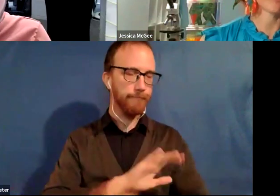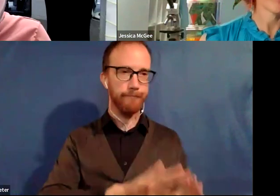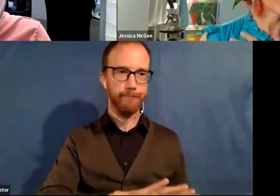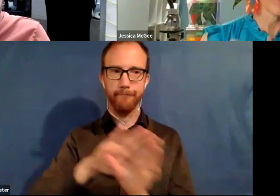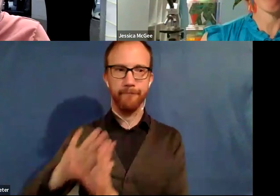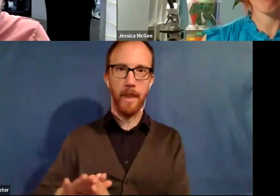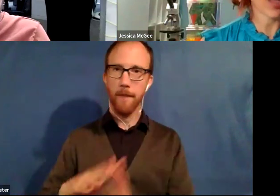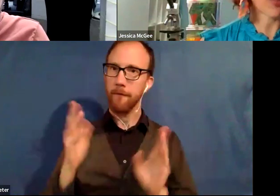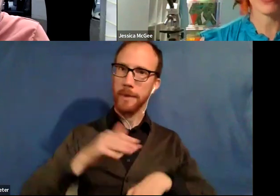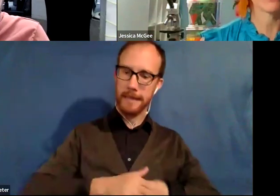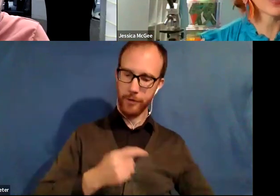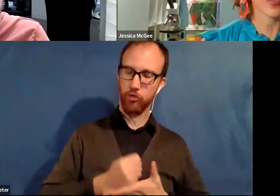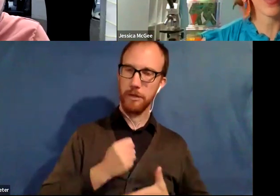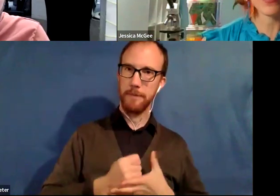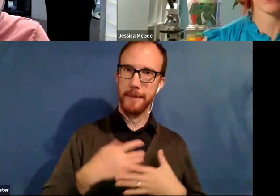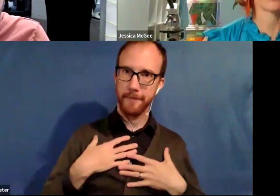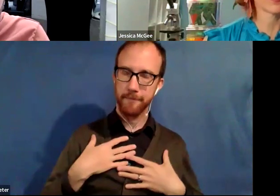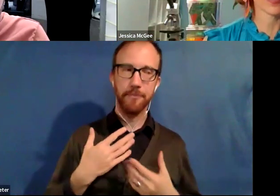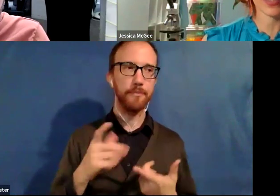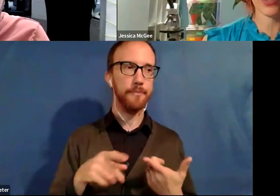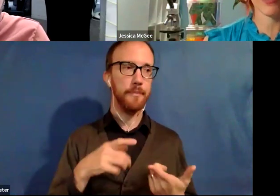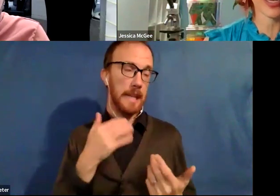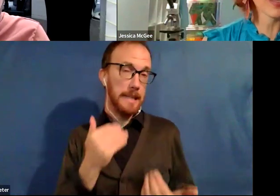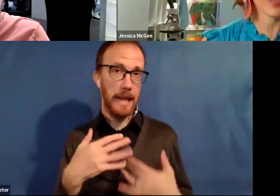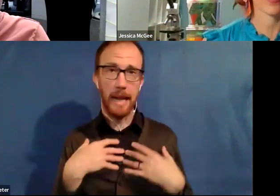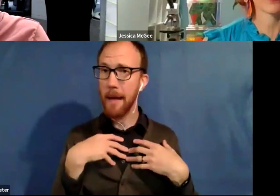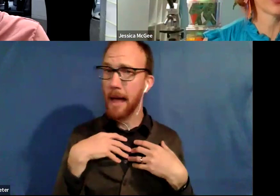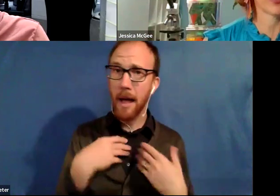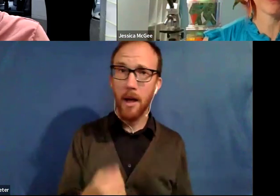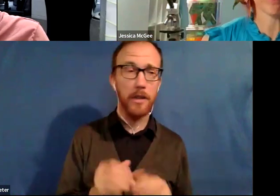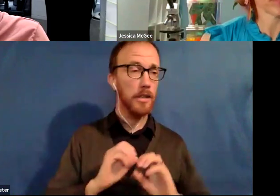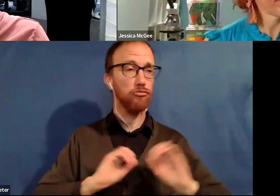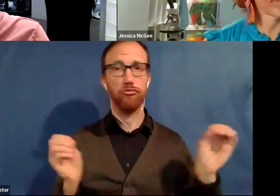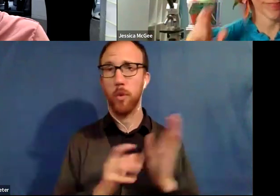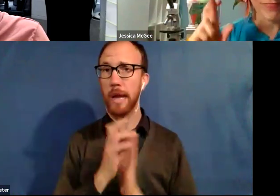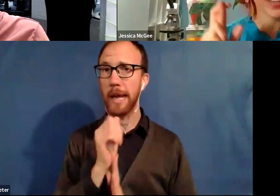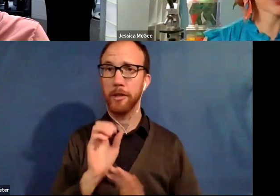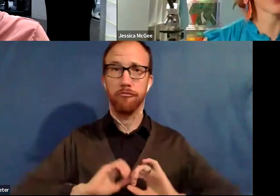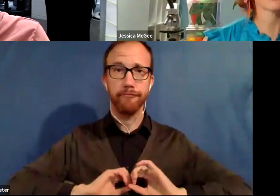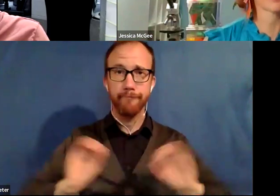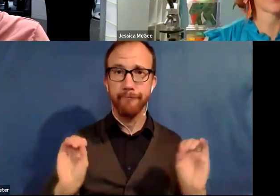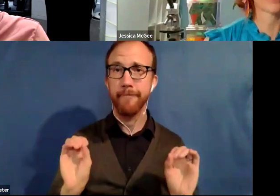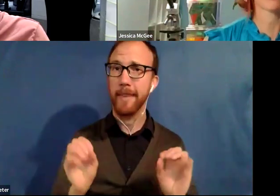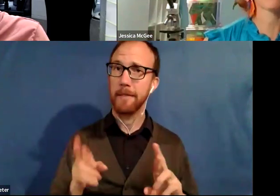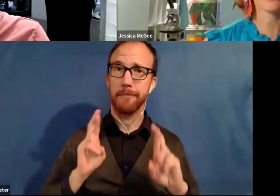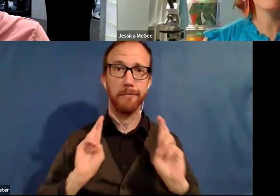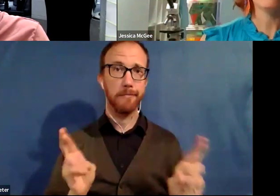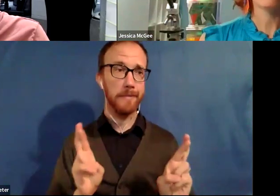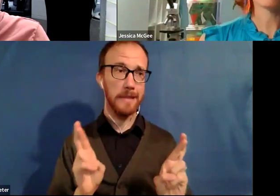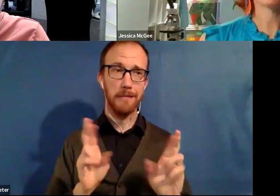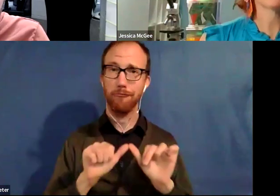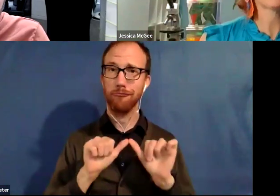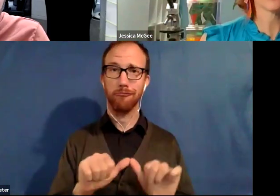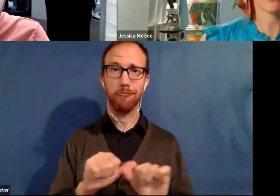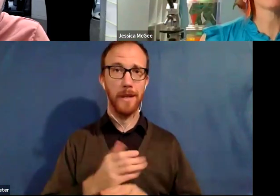I am healthy today and cancer-free and, you know, fingers crossed that I remain that way.